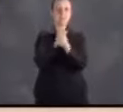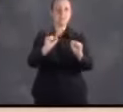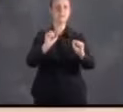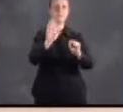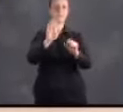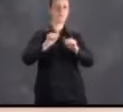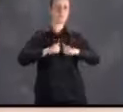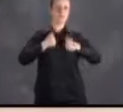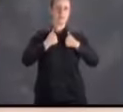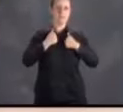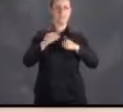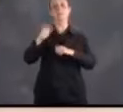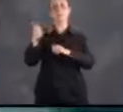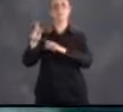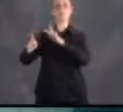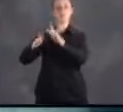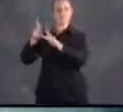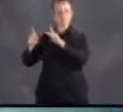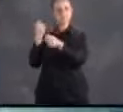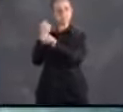life and the lives of others.